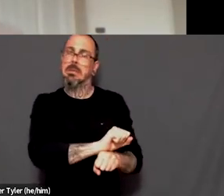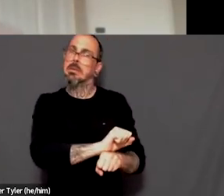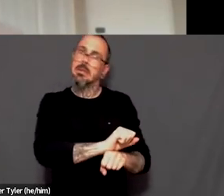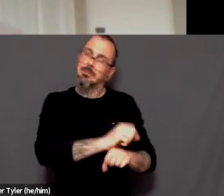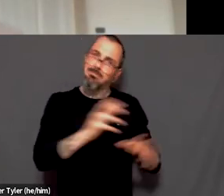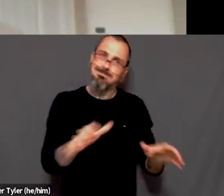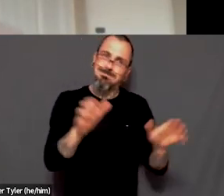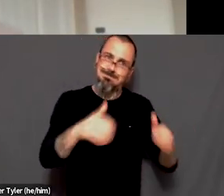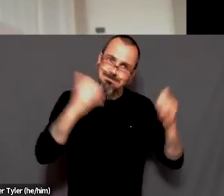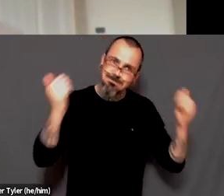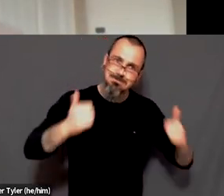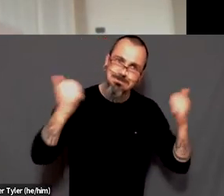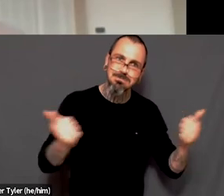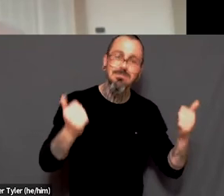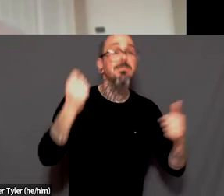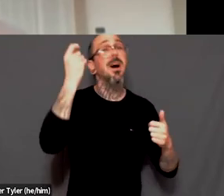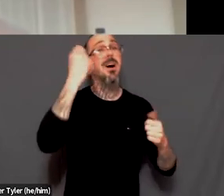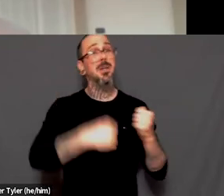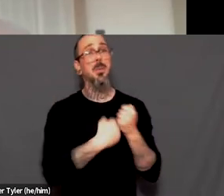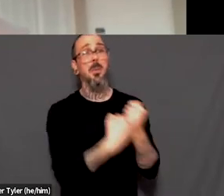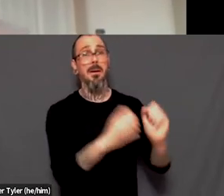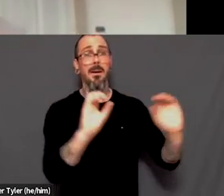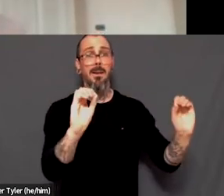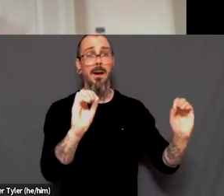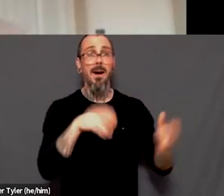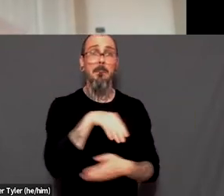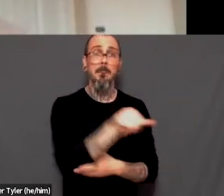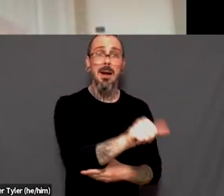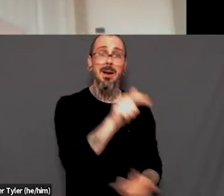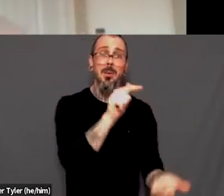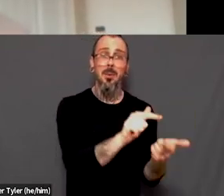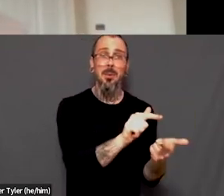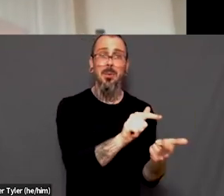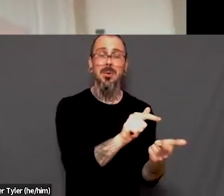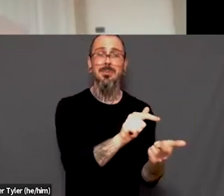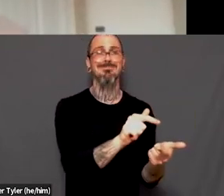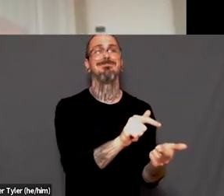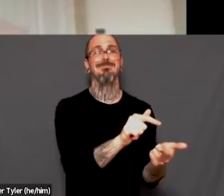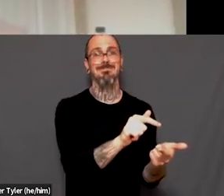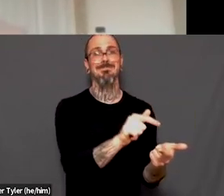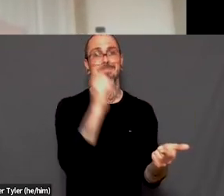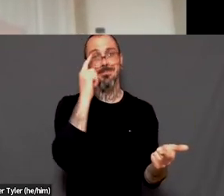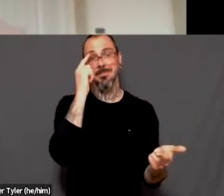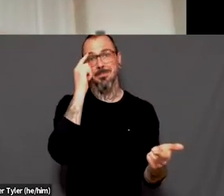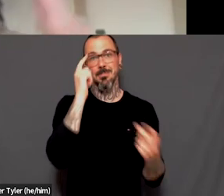support. They're not paid very well. And I feel like creating an LGBTQ specific